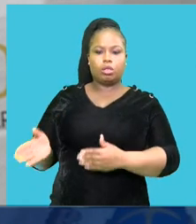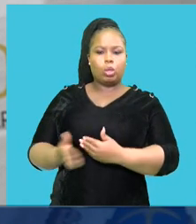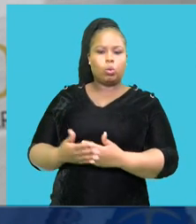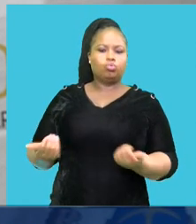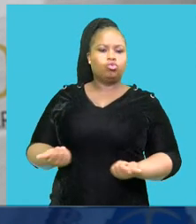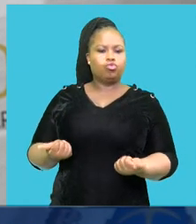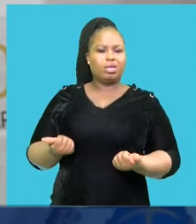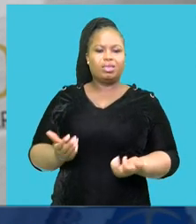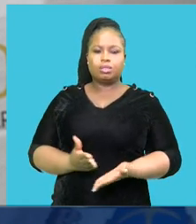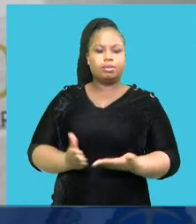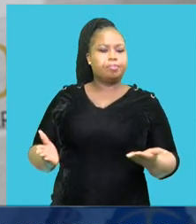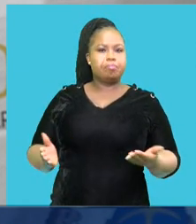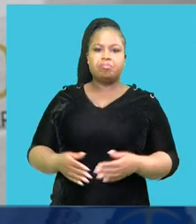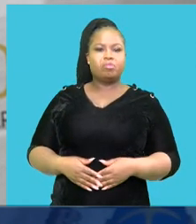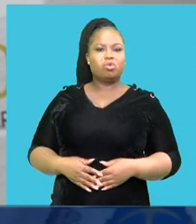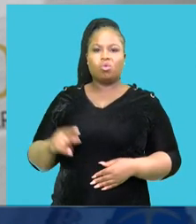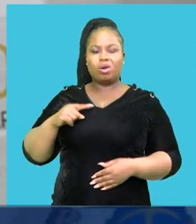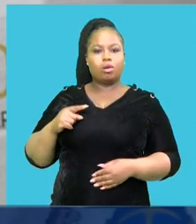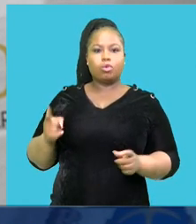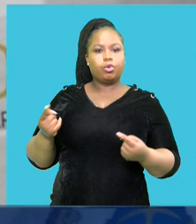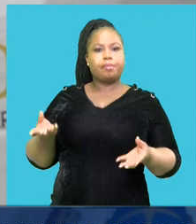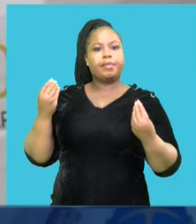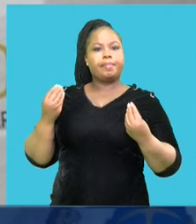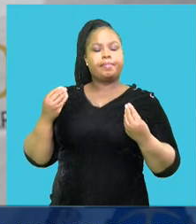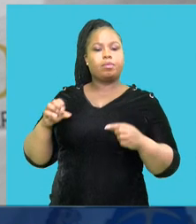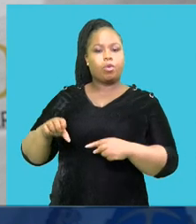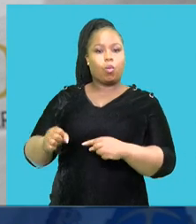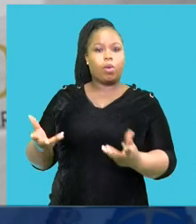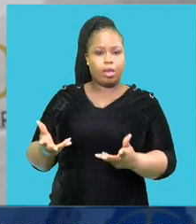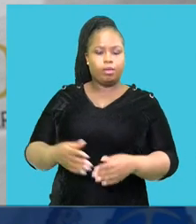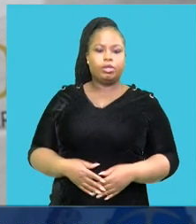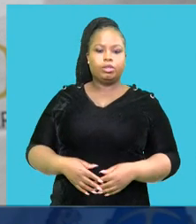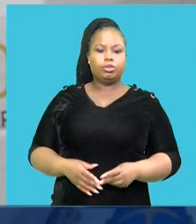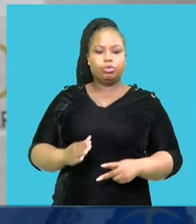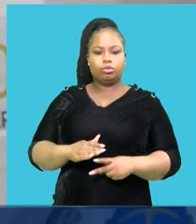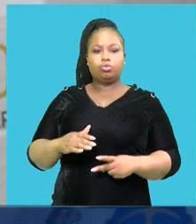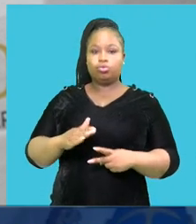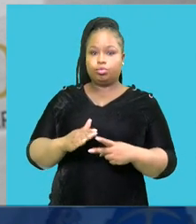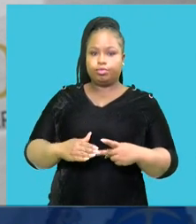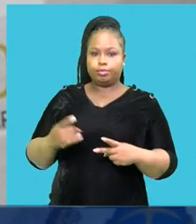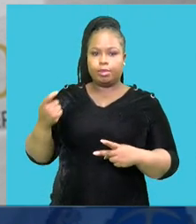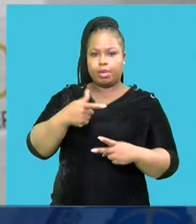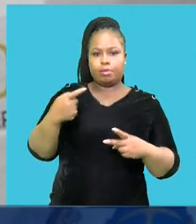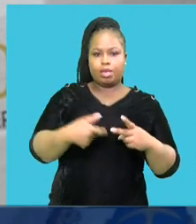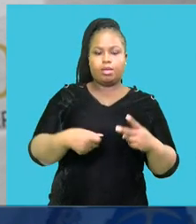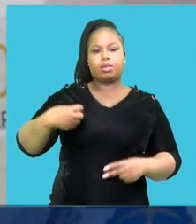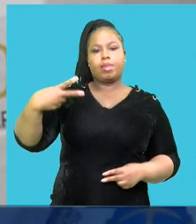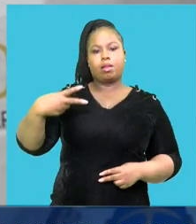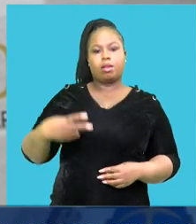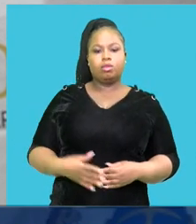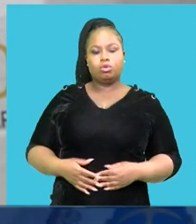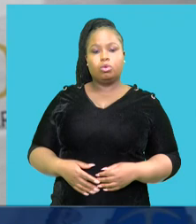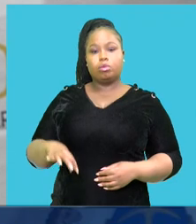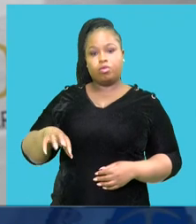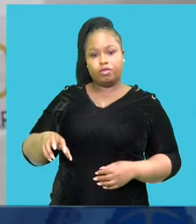or are deemed untraceable. In two cases, duplicate payments were made. The provincial treasure is